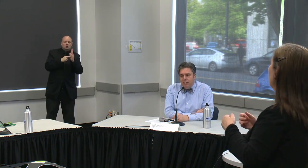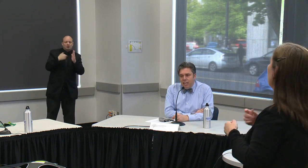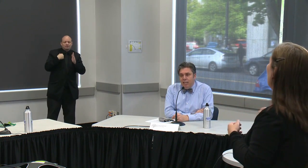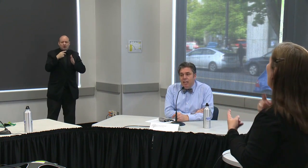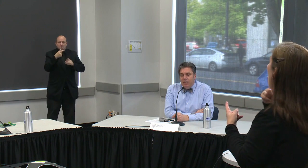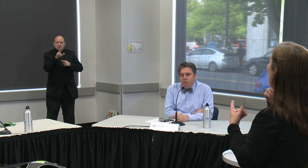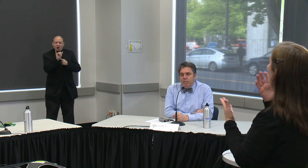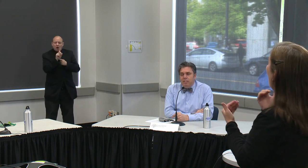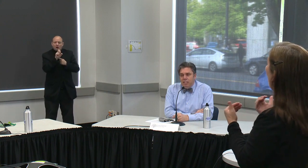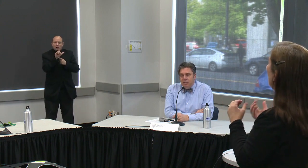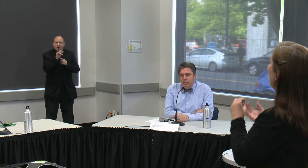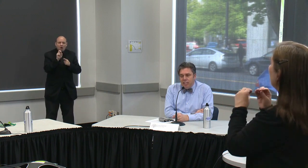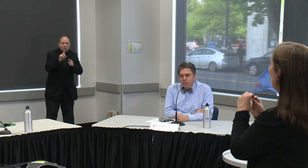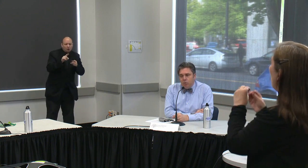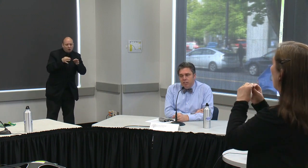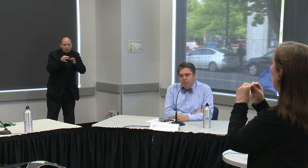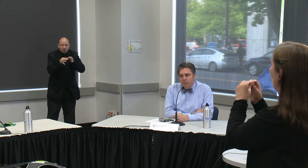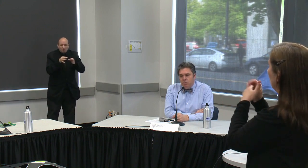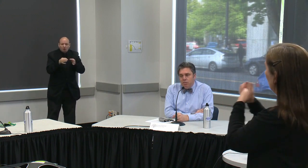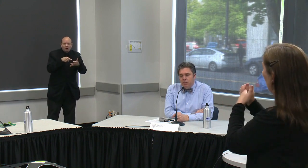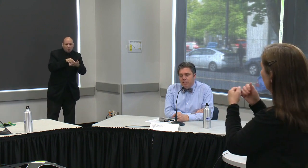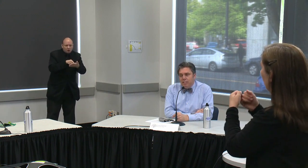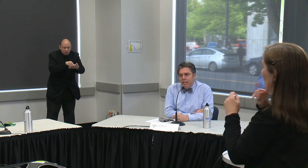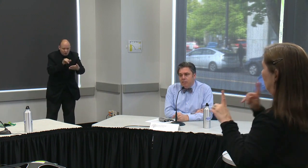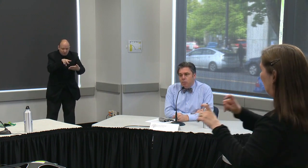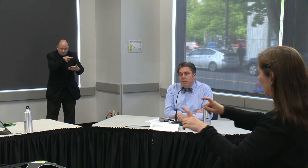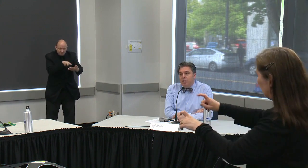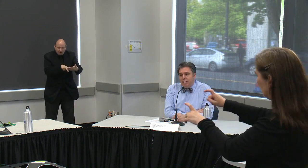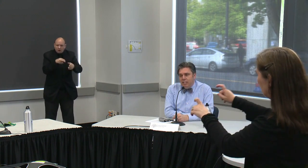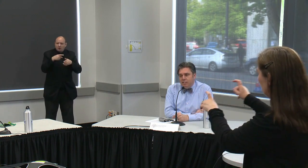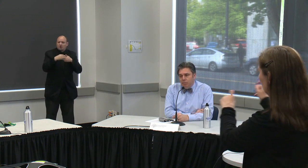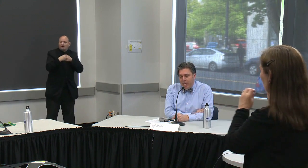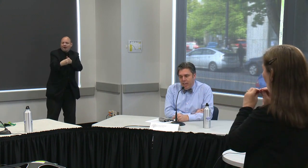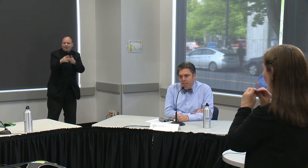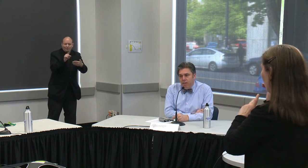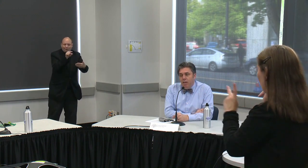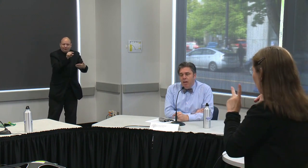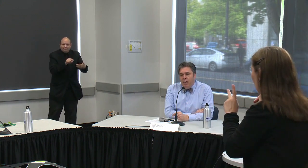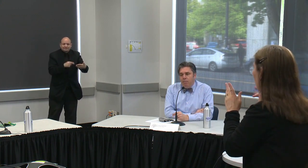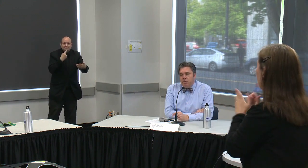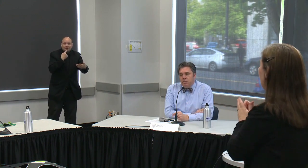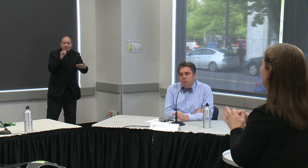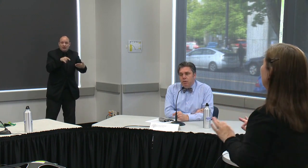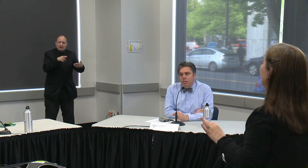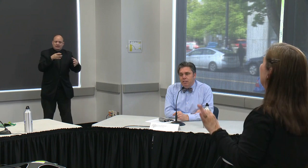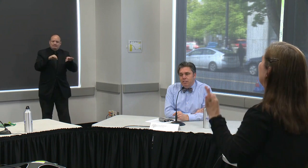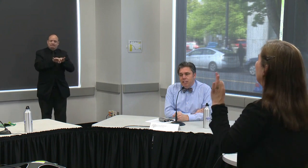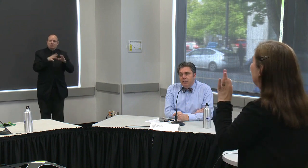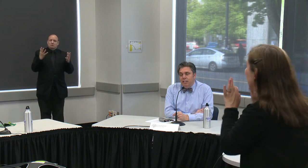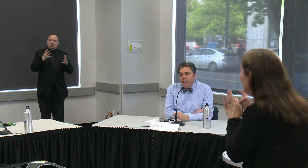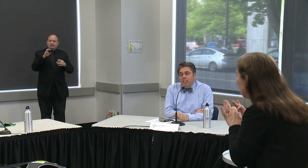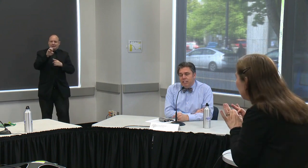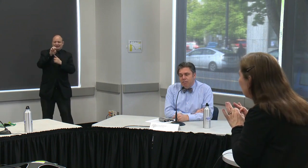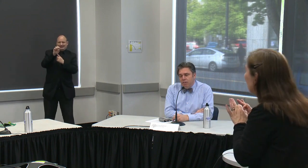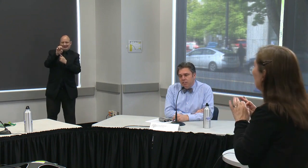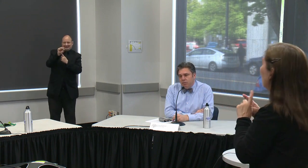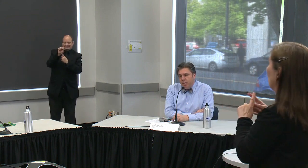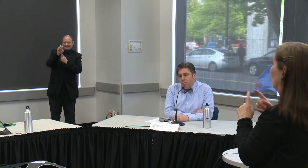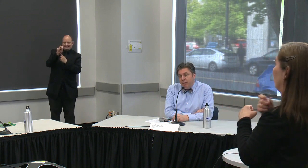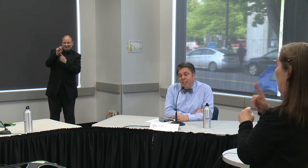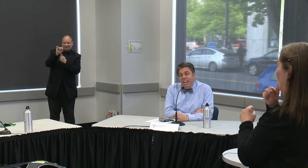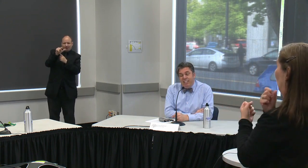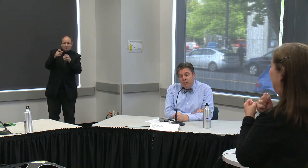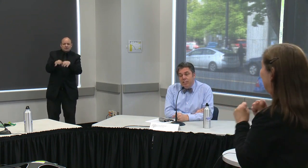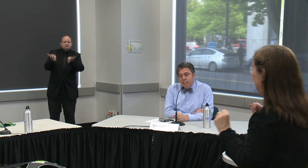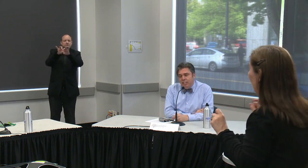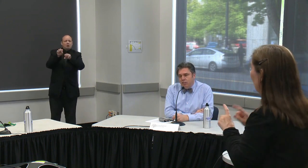comes out today they will continue to test more individuals because that is one of the keys that we have um to seeing that it's safe for us to